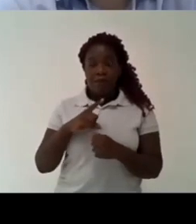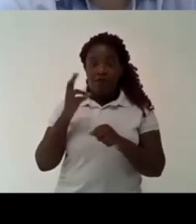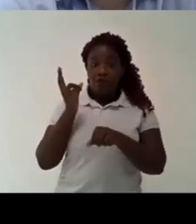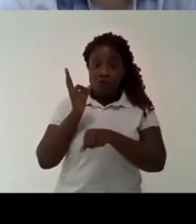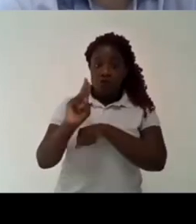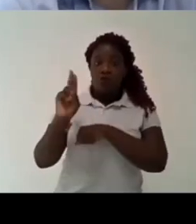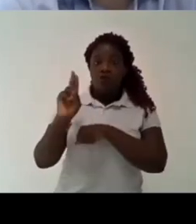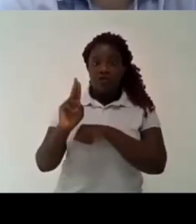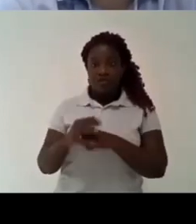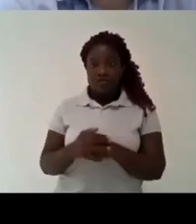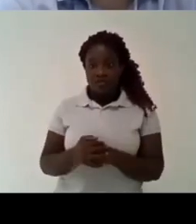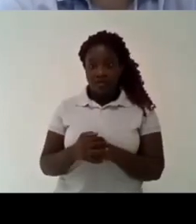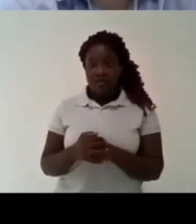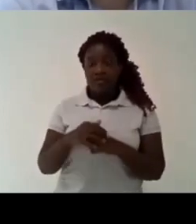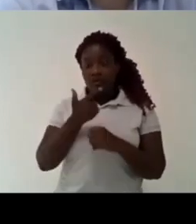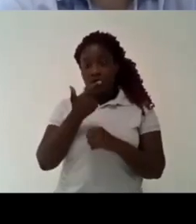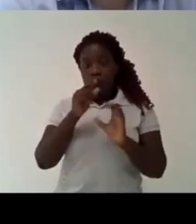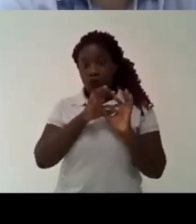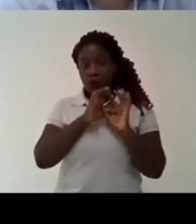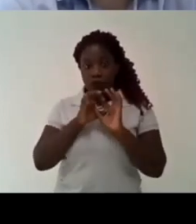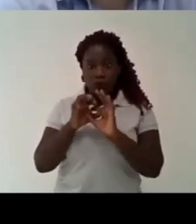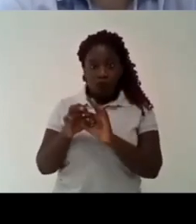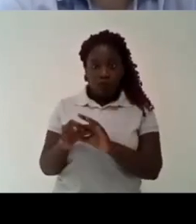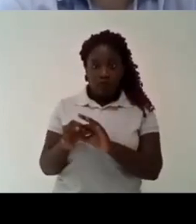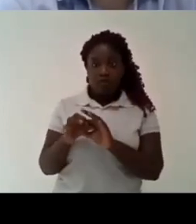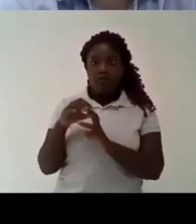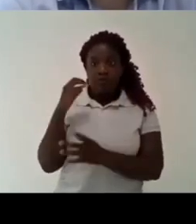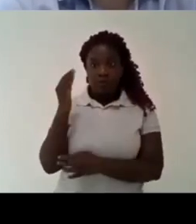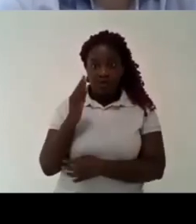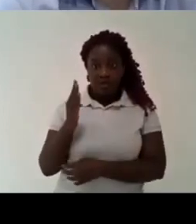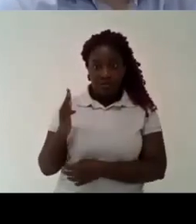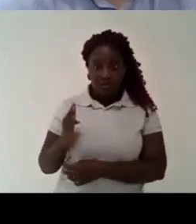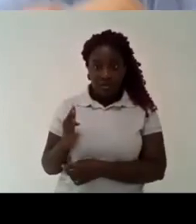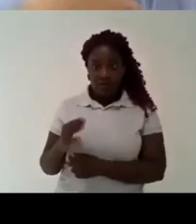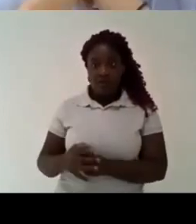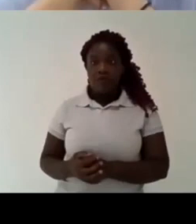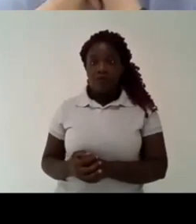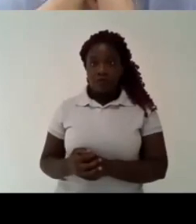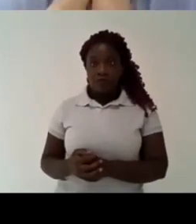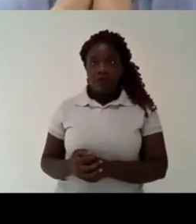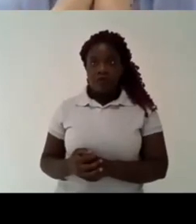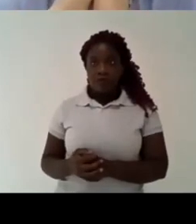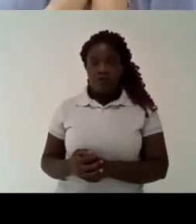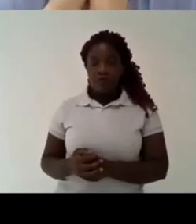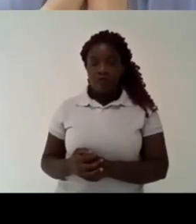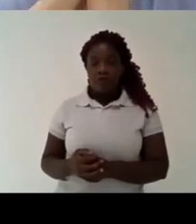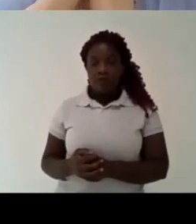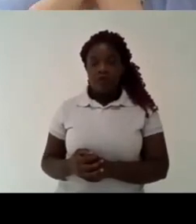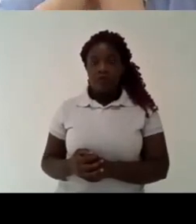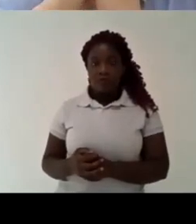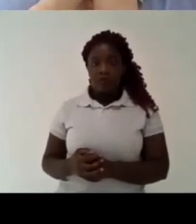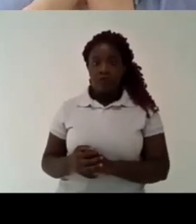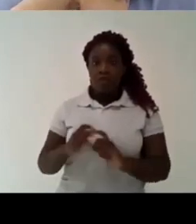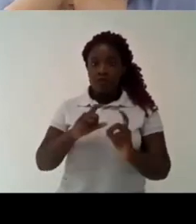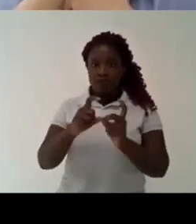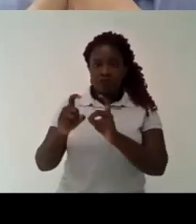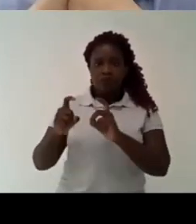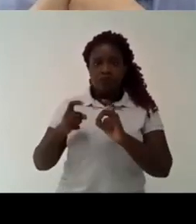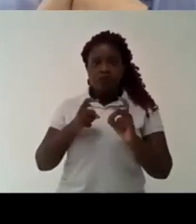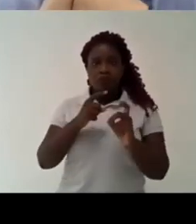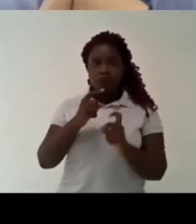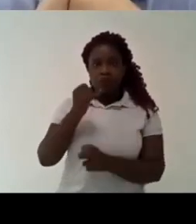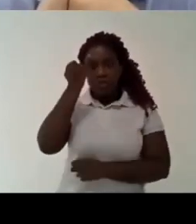brazil should be a consumer of technology because that will be cheaper instead of producing